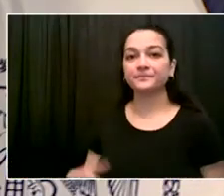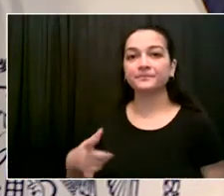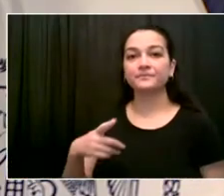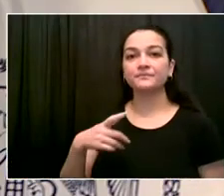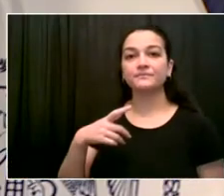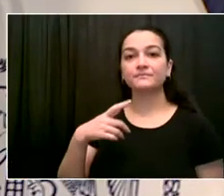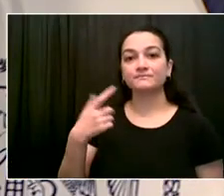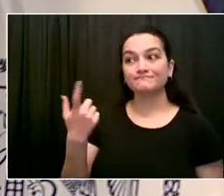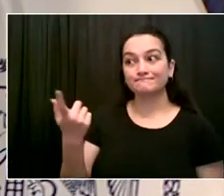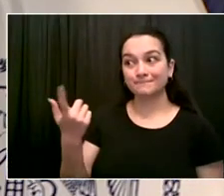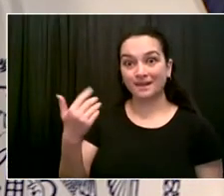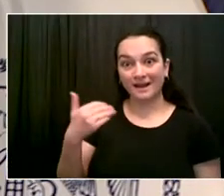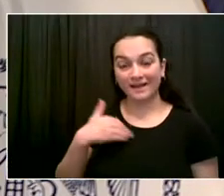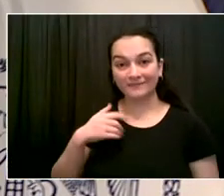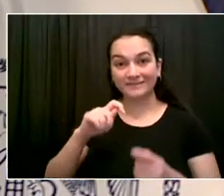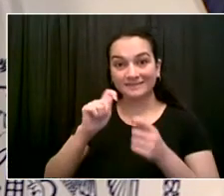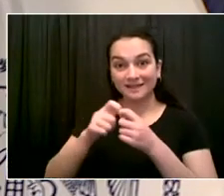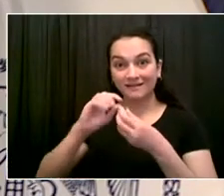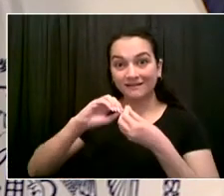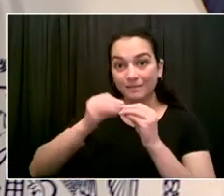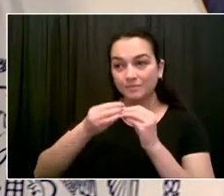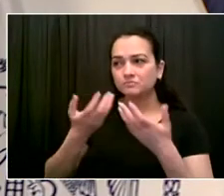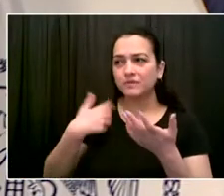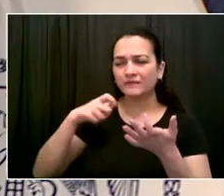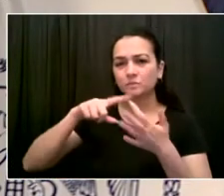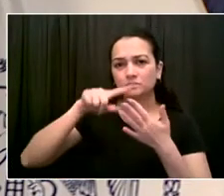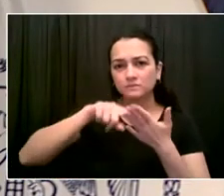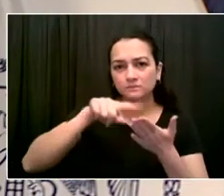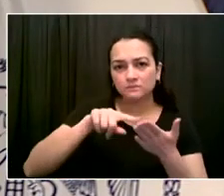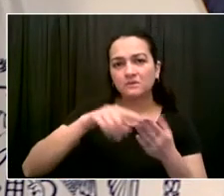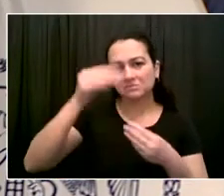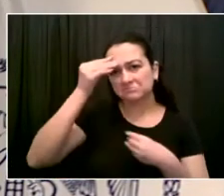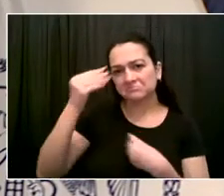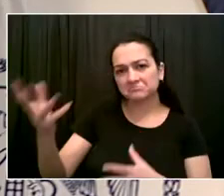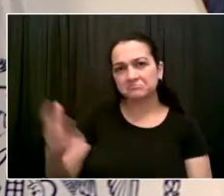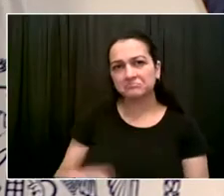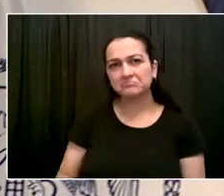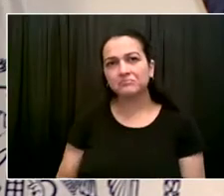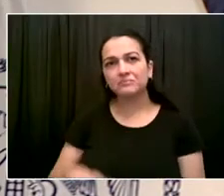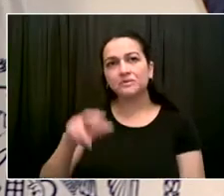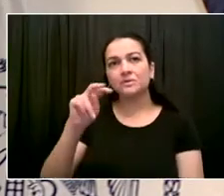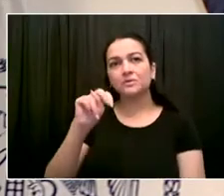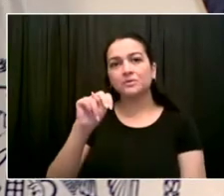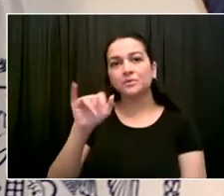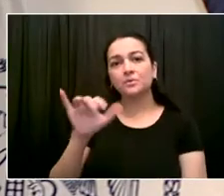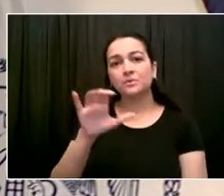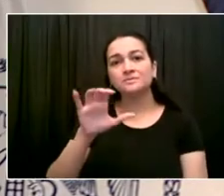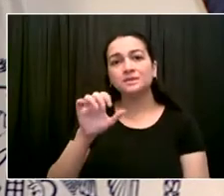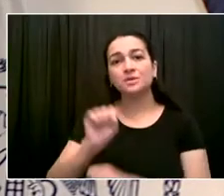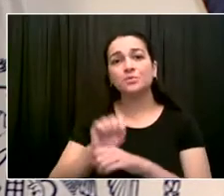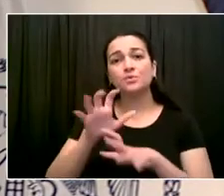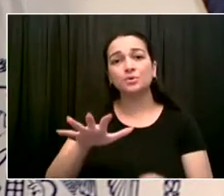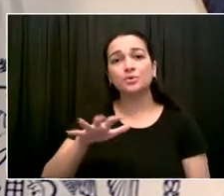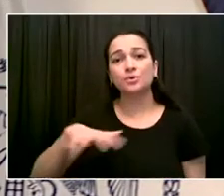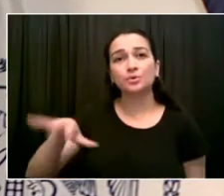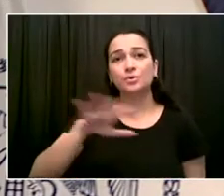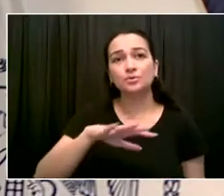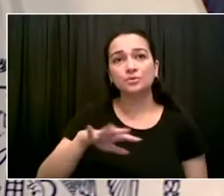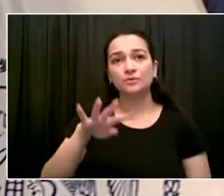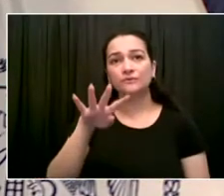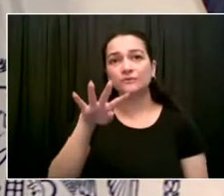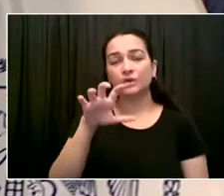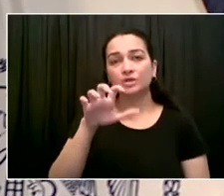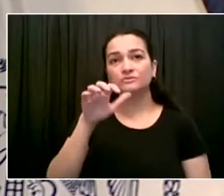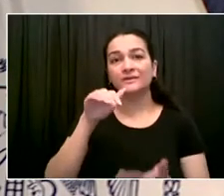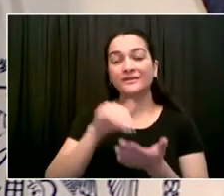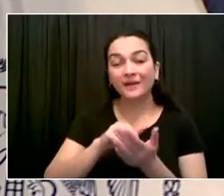it's hundreds, then thousands of people. But it's another both tangible act and another statement about the